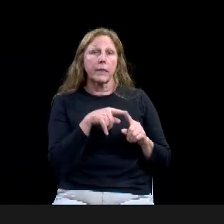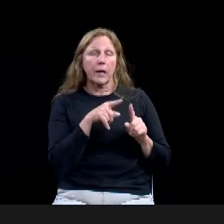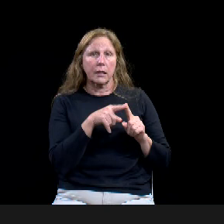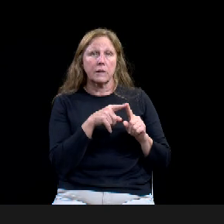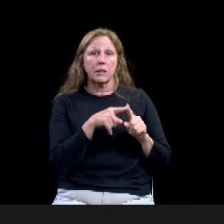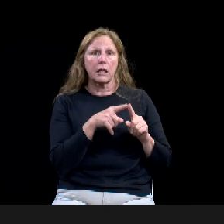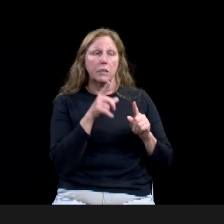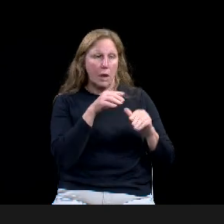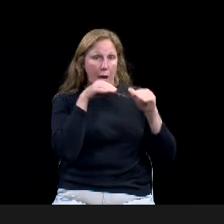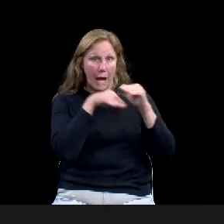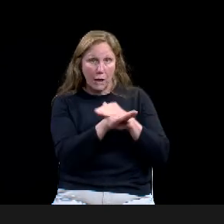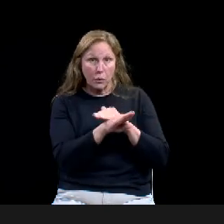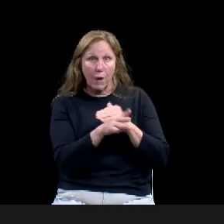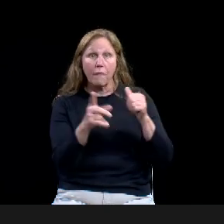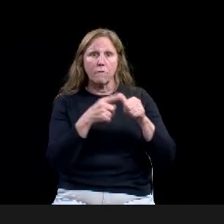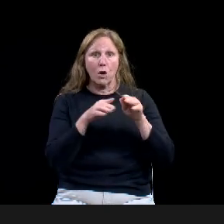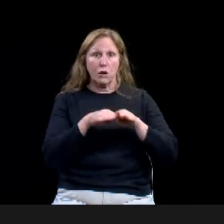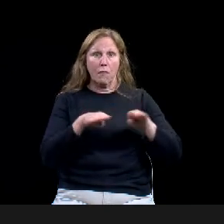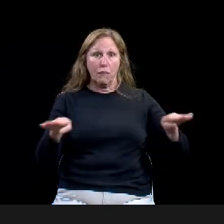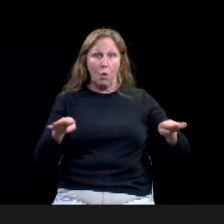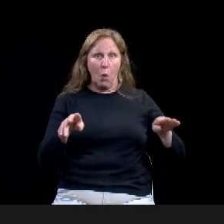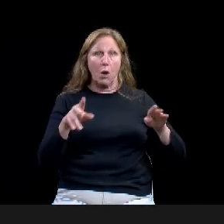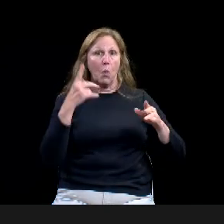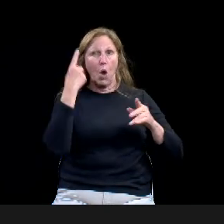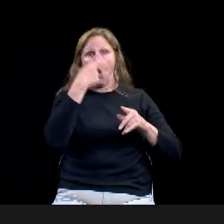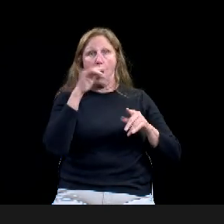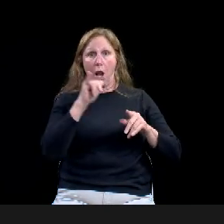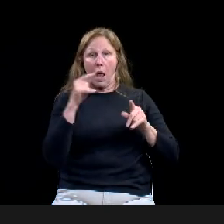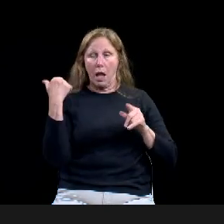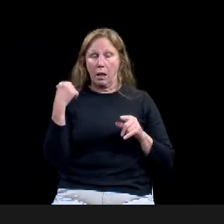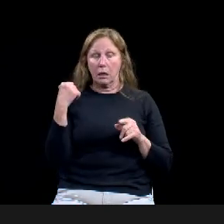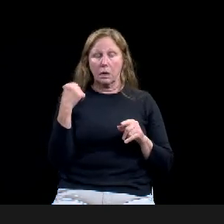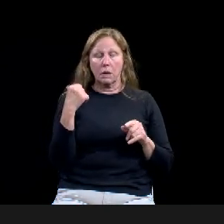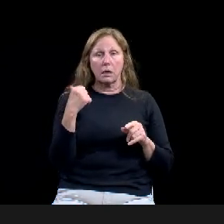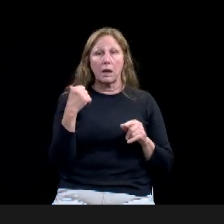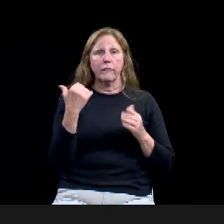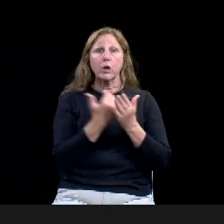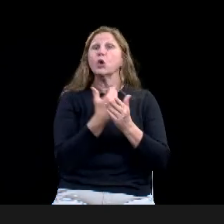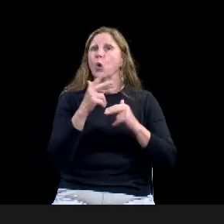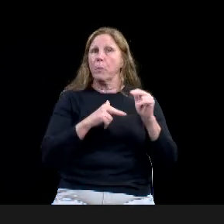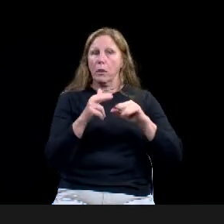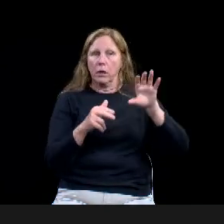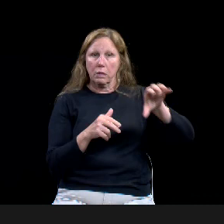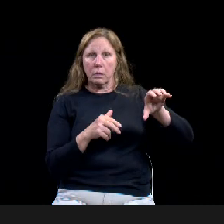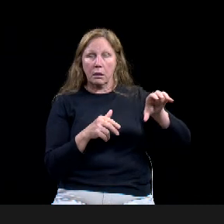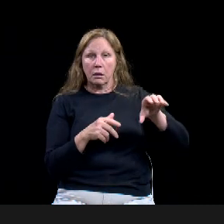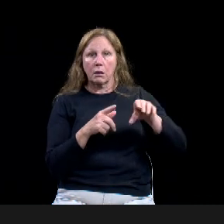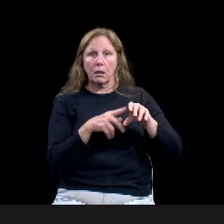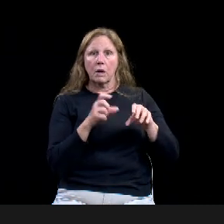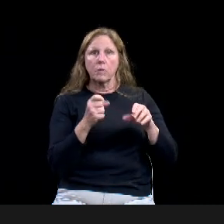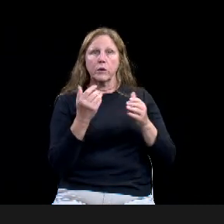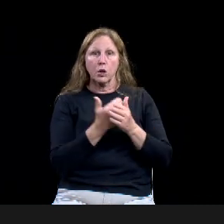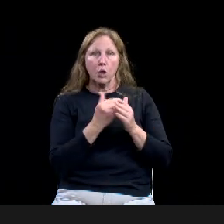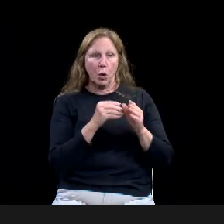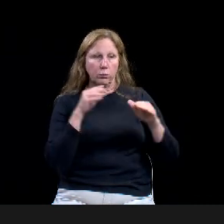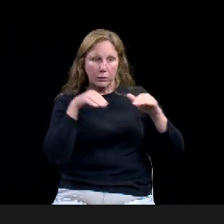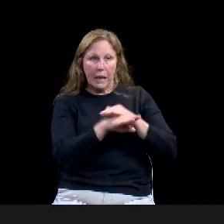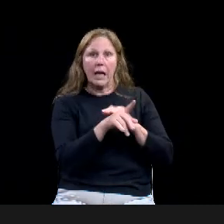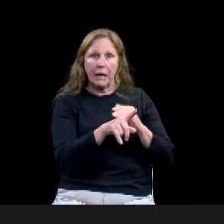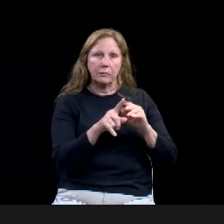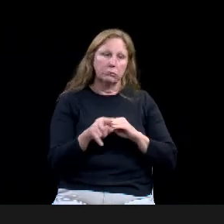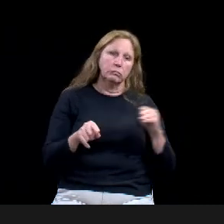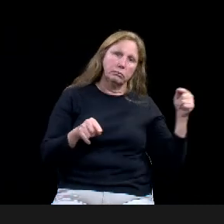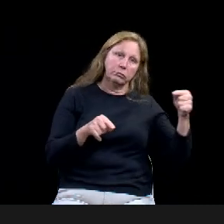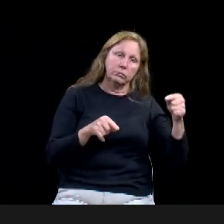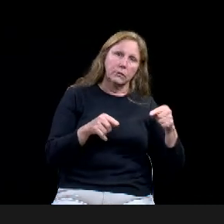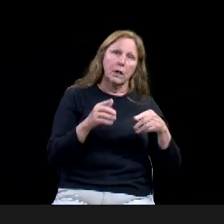relocated entrance to that new side between the research center and this building. This is an exhibit, uh, that you, that really is